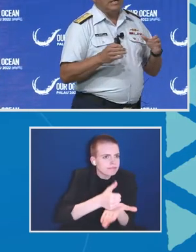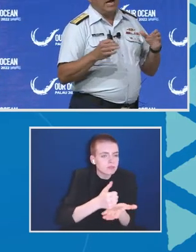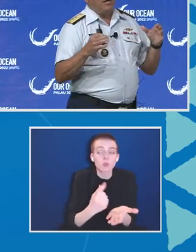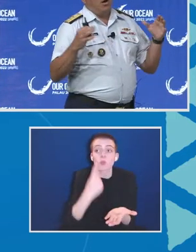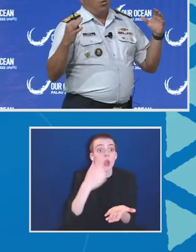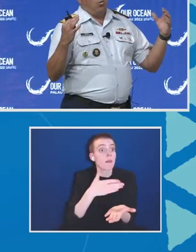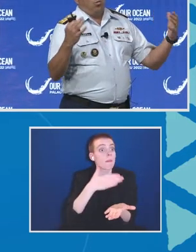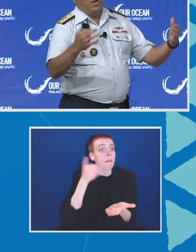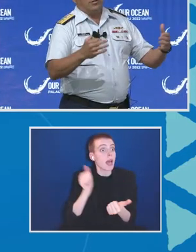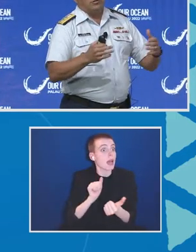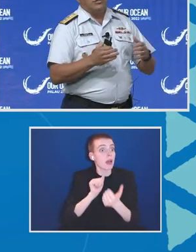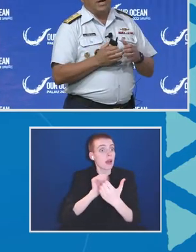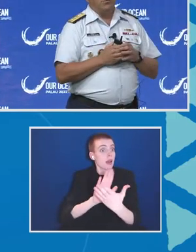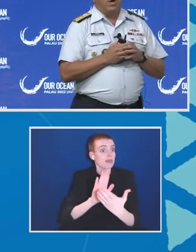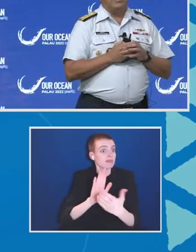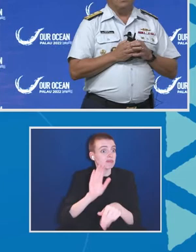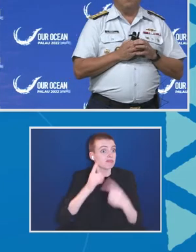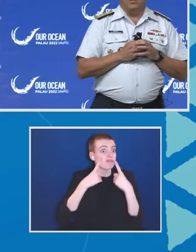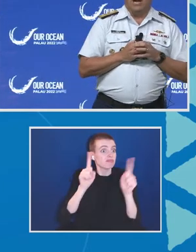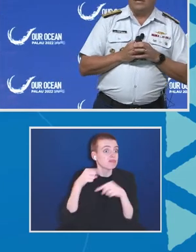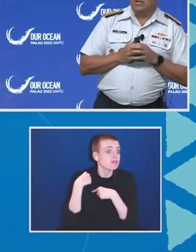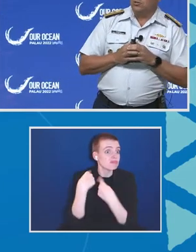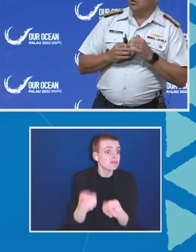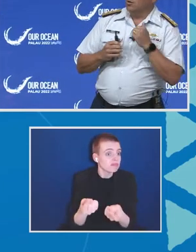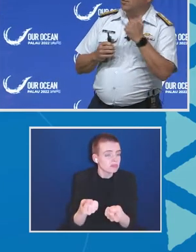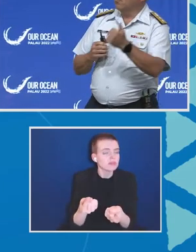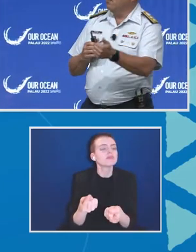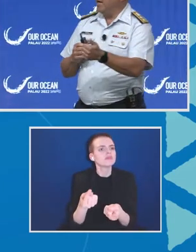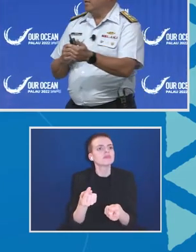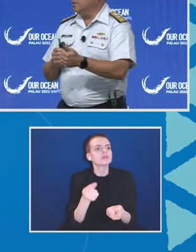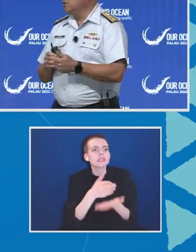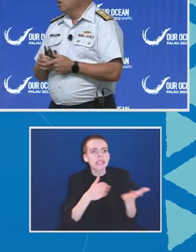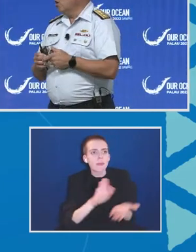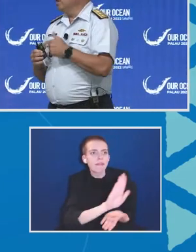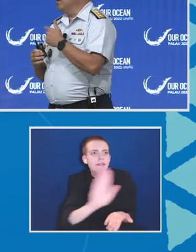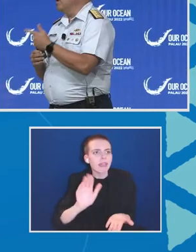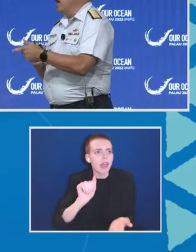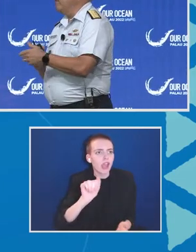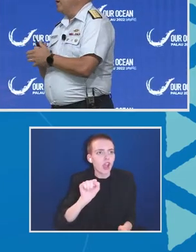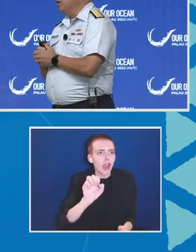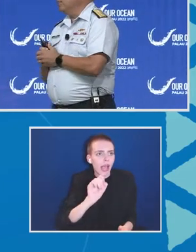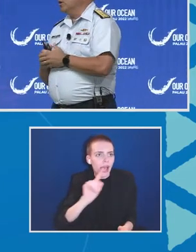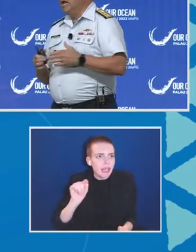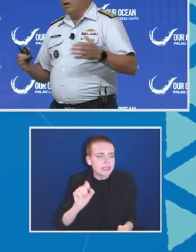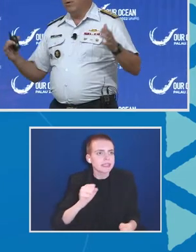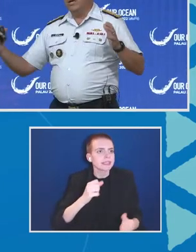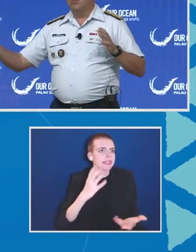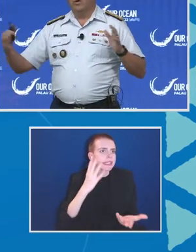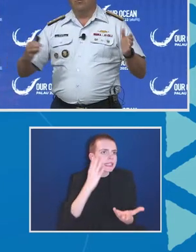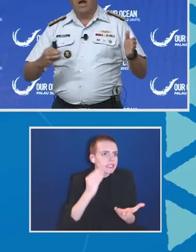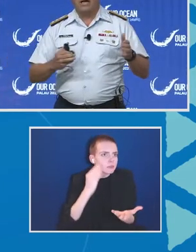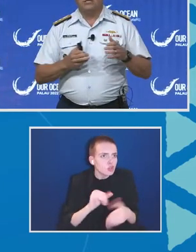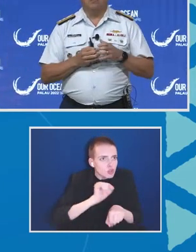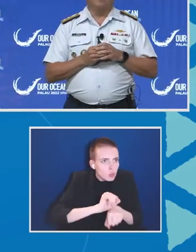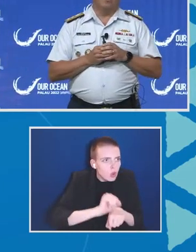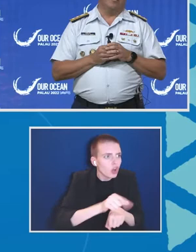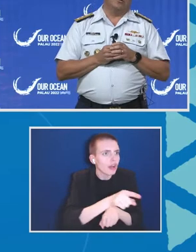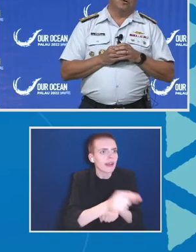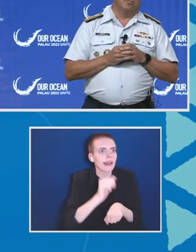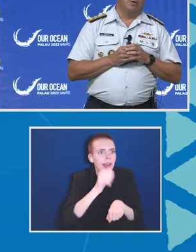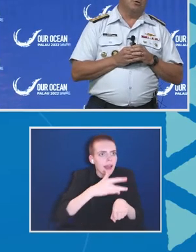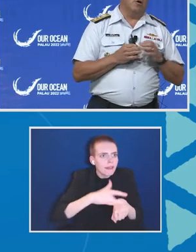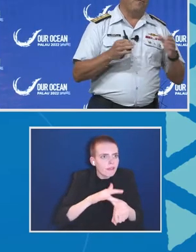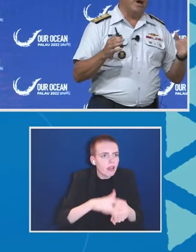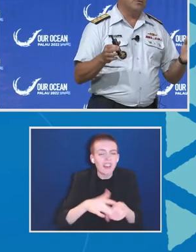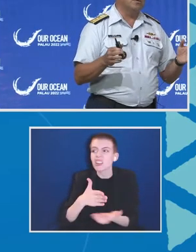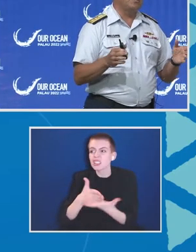is that we understand when some of their assets are going through maintenance or they're not available, and we can re-wreck some of our